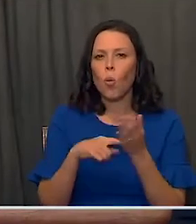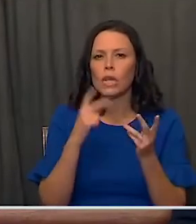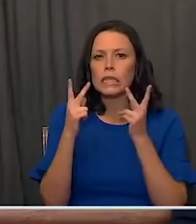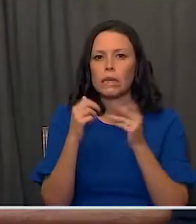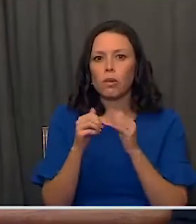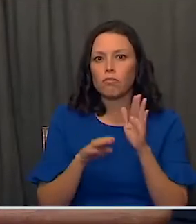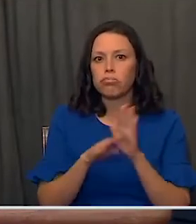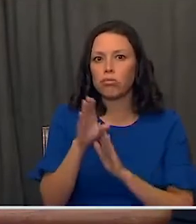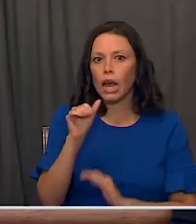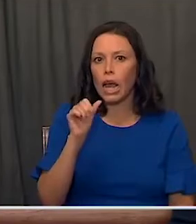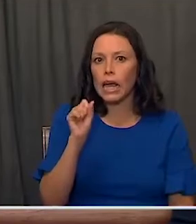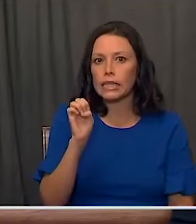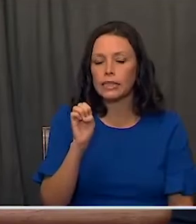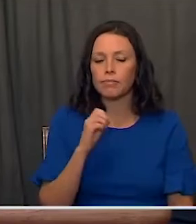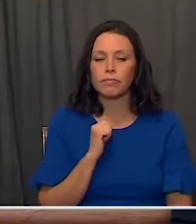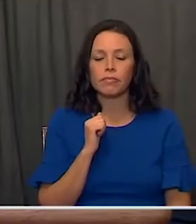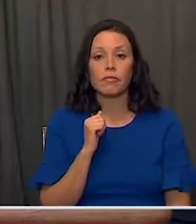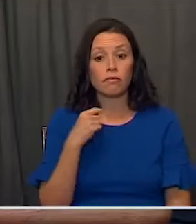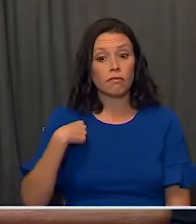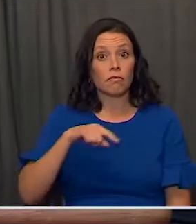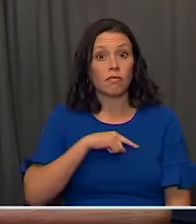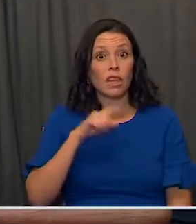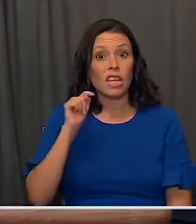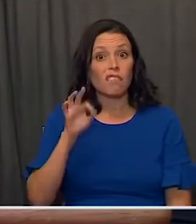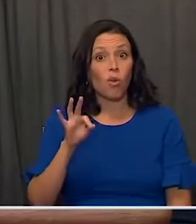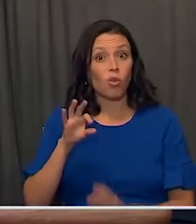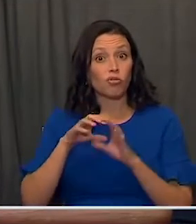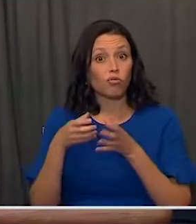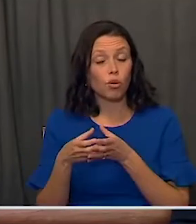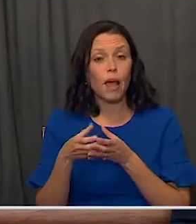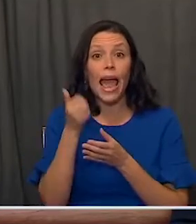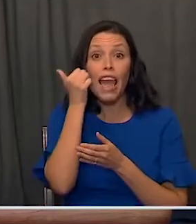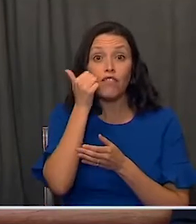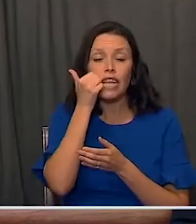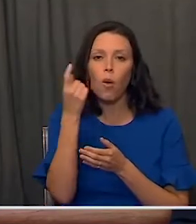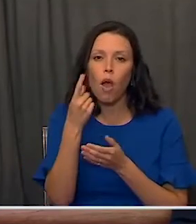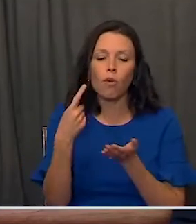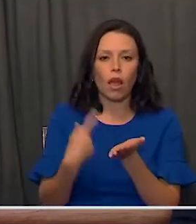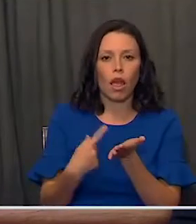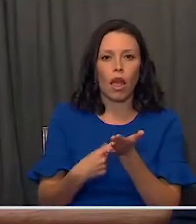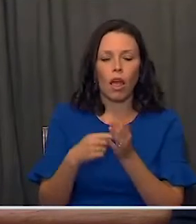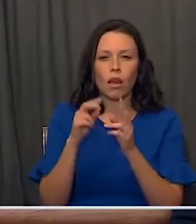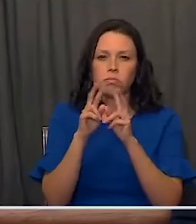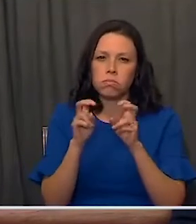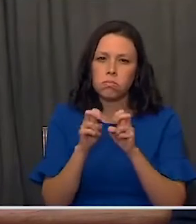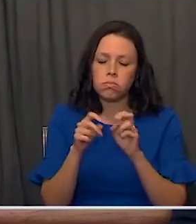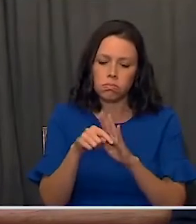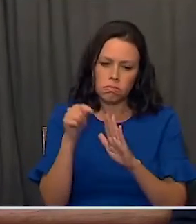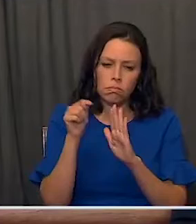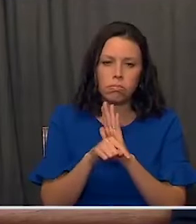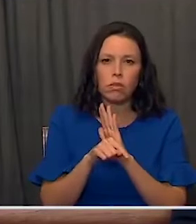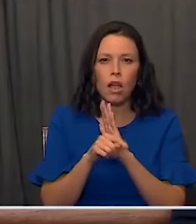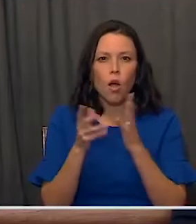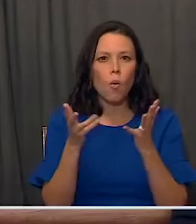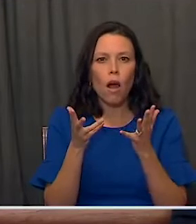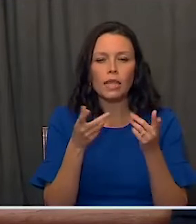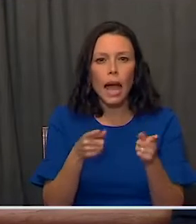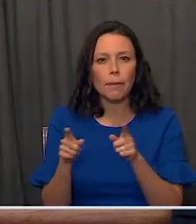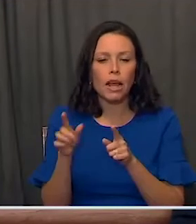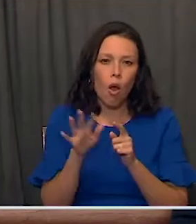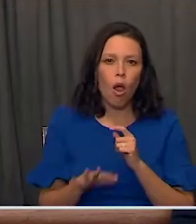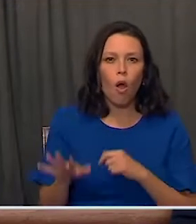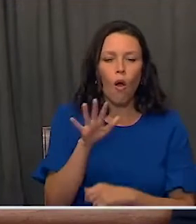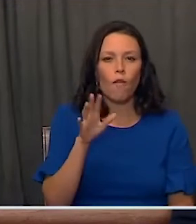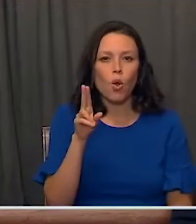every day for members of the task force begins with detailed analysis of what's happening